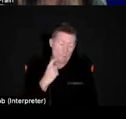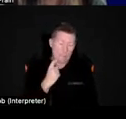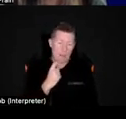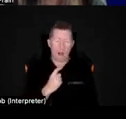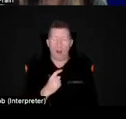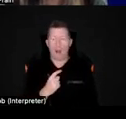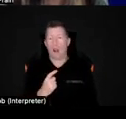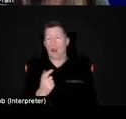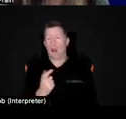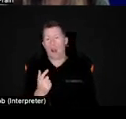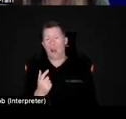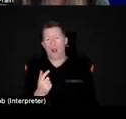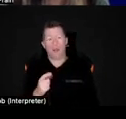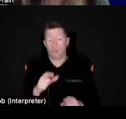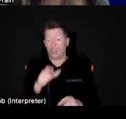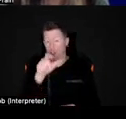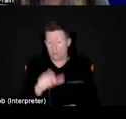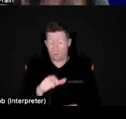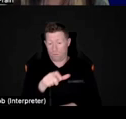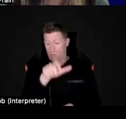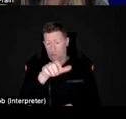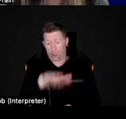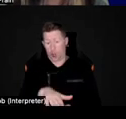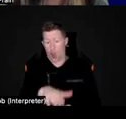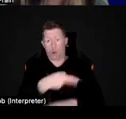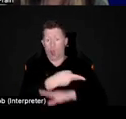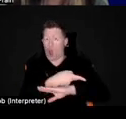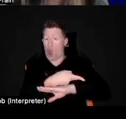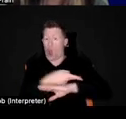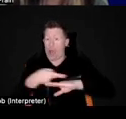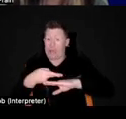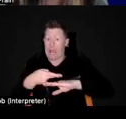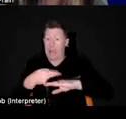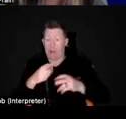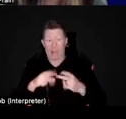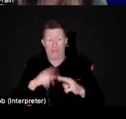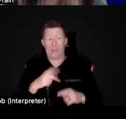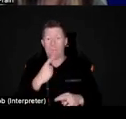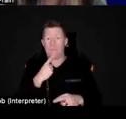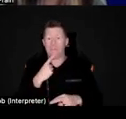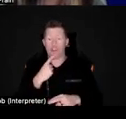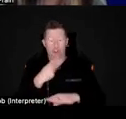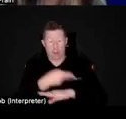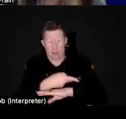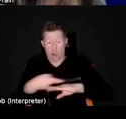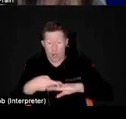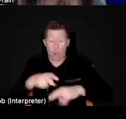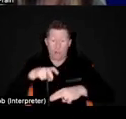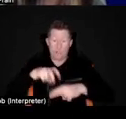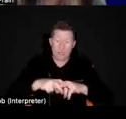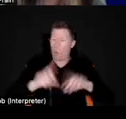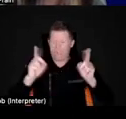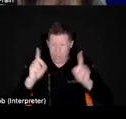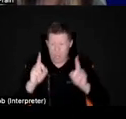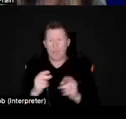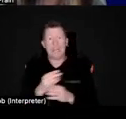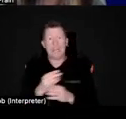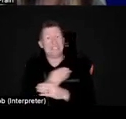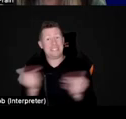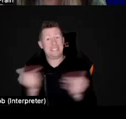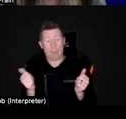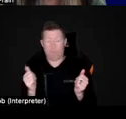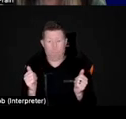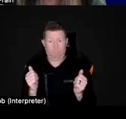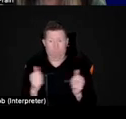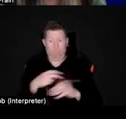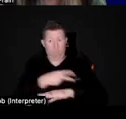having the child lie down, if that is their preferred postural position. Um, in some cases, it's actually not,